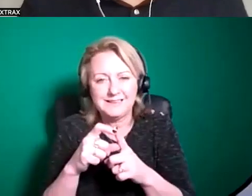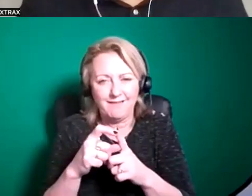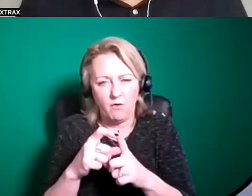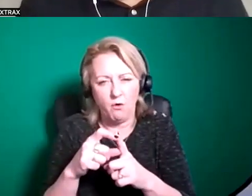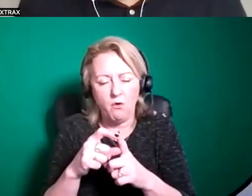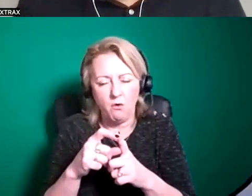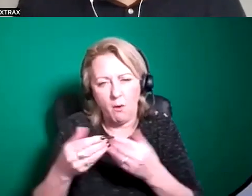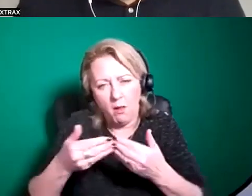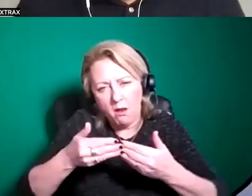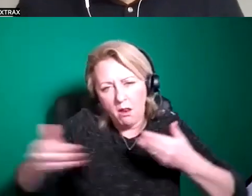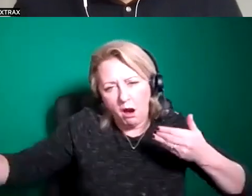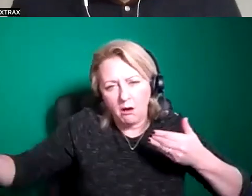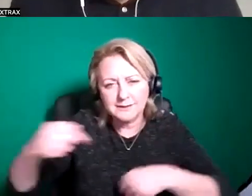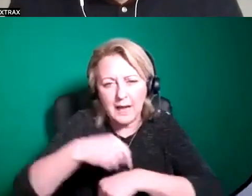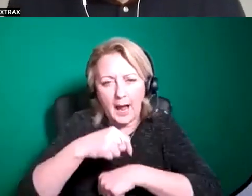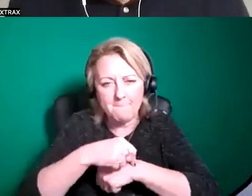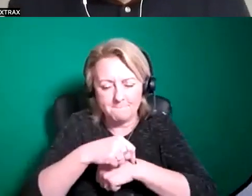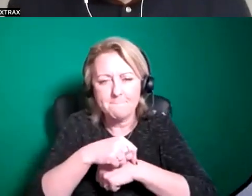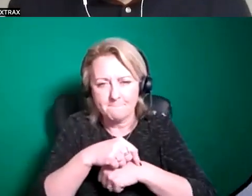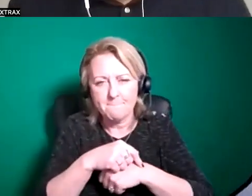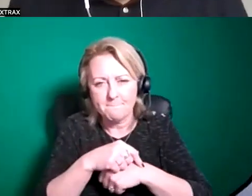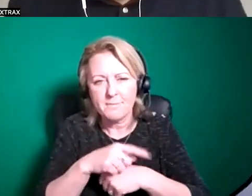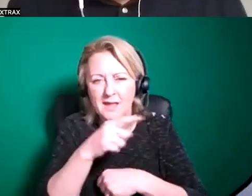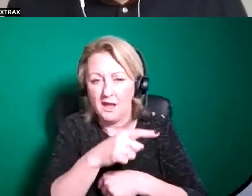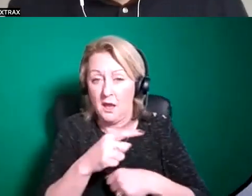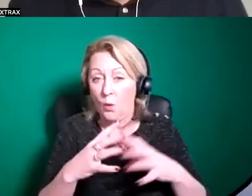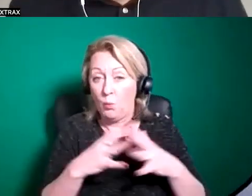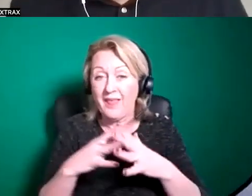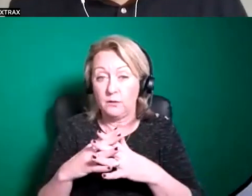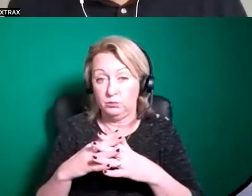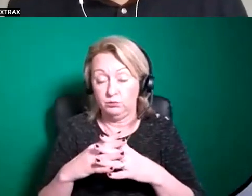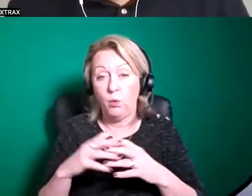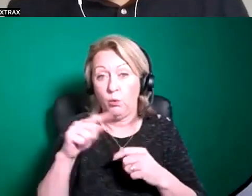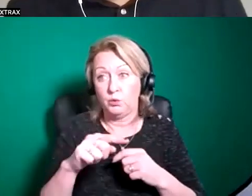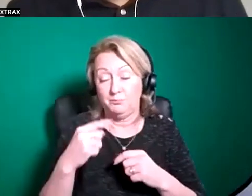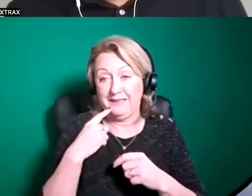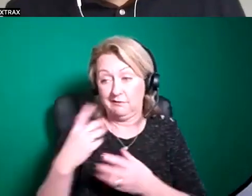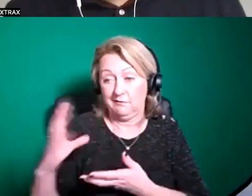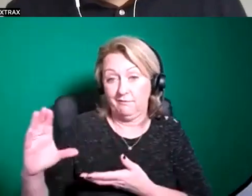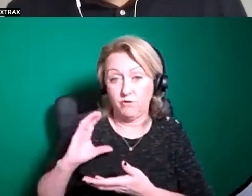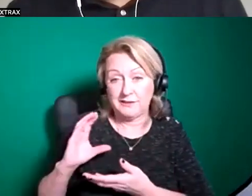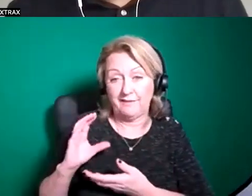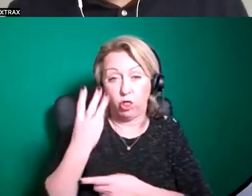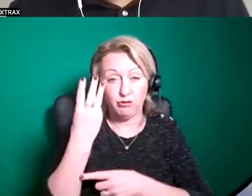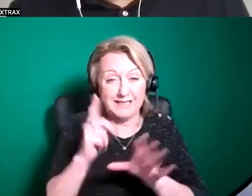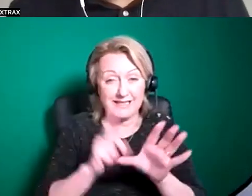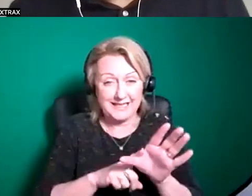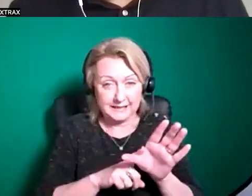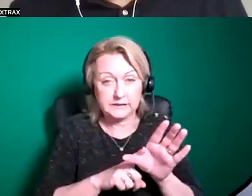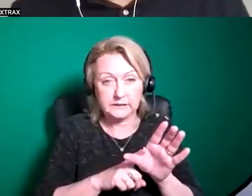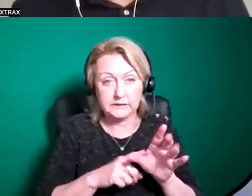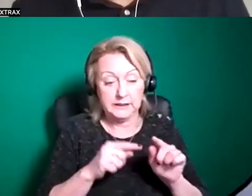well and we know that without walls has just had its funding renewed for the next kind of uh three years so that'll be from